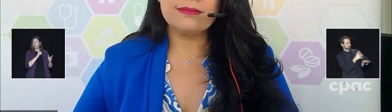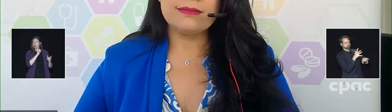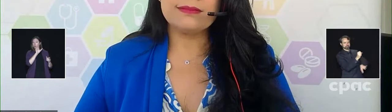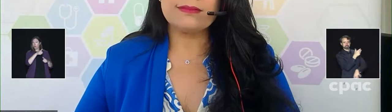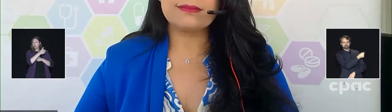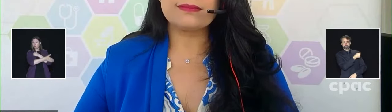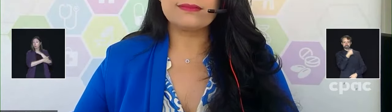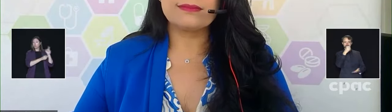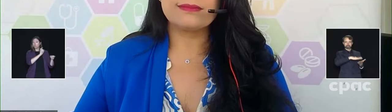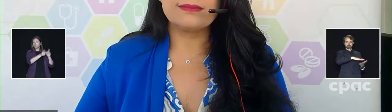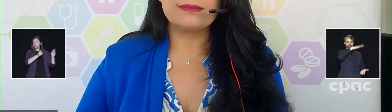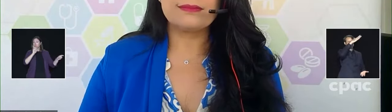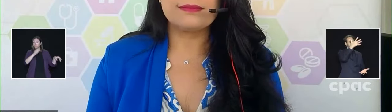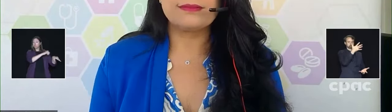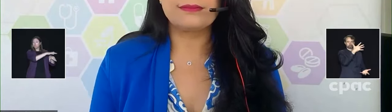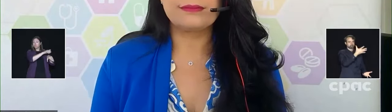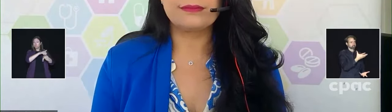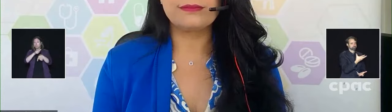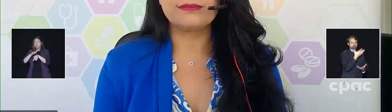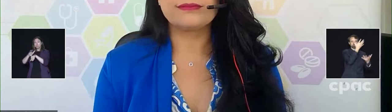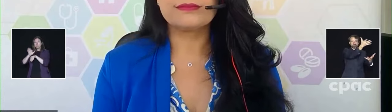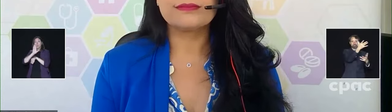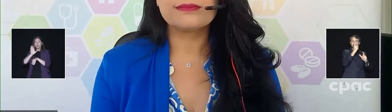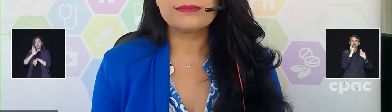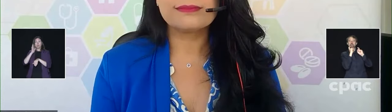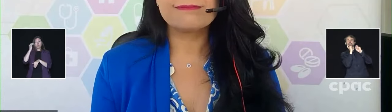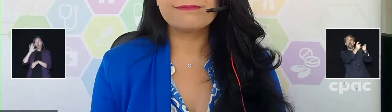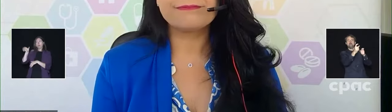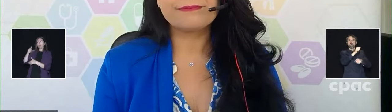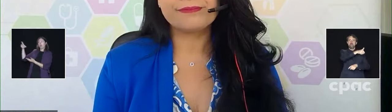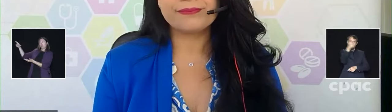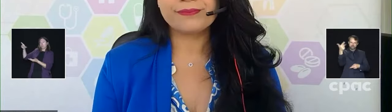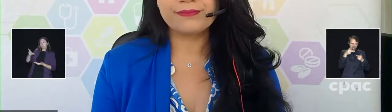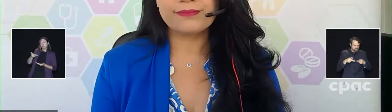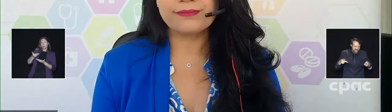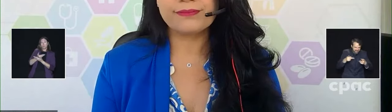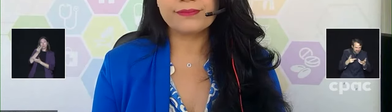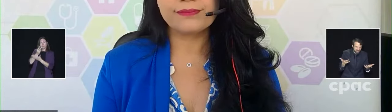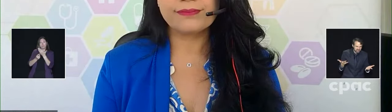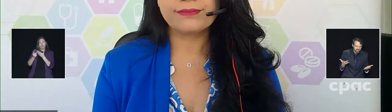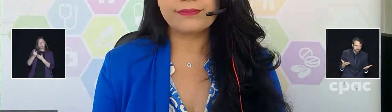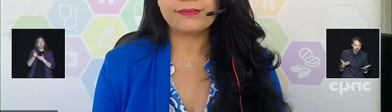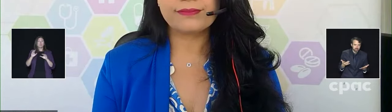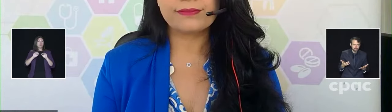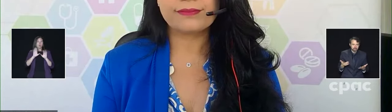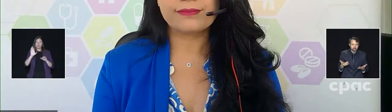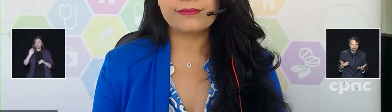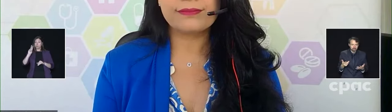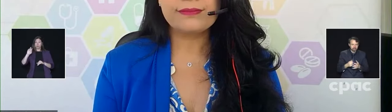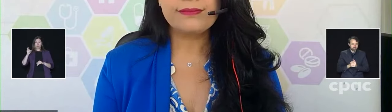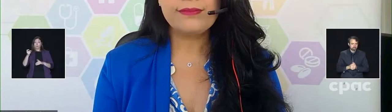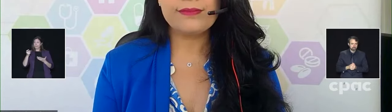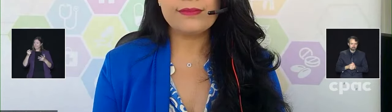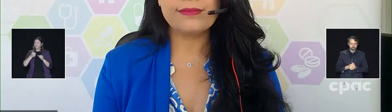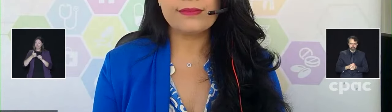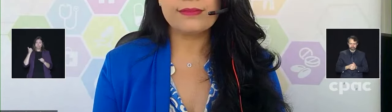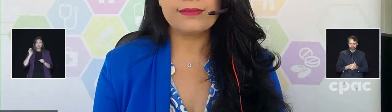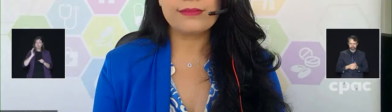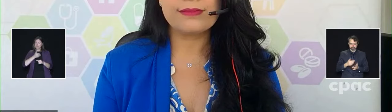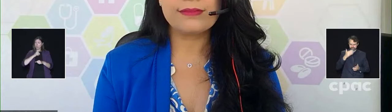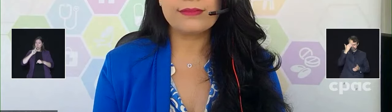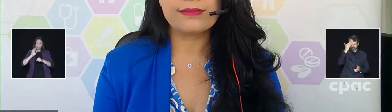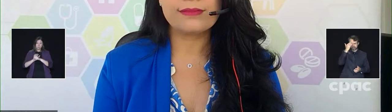countries as demand shifts to the bivalence. Obviously, Canada is set to miss our COVAX obligations again this year,